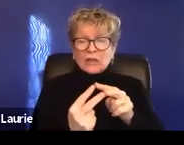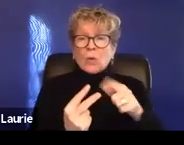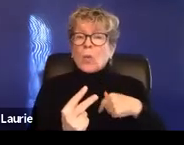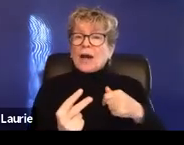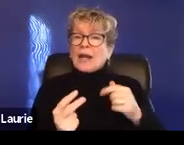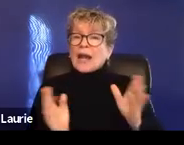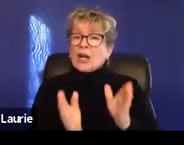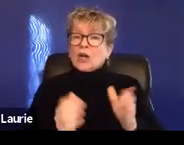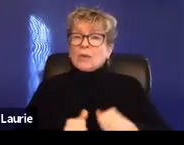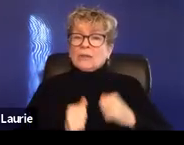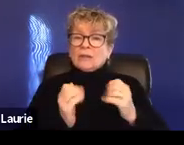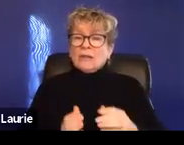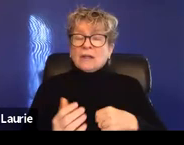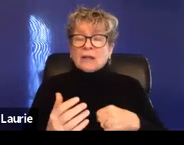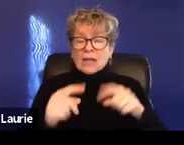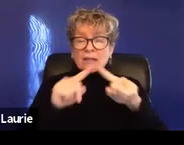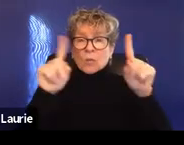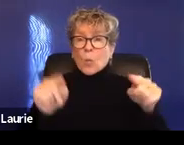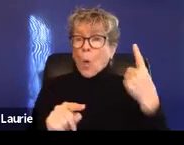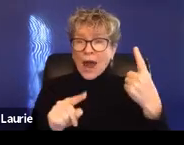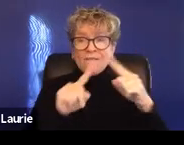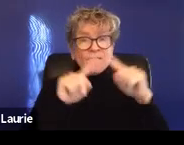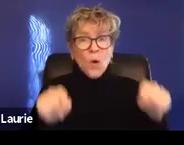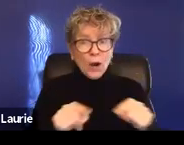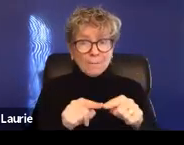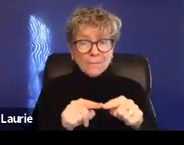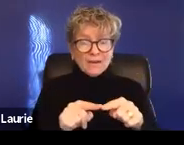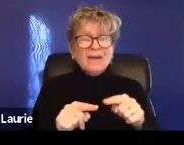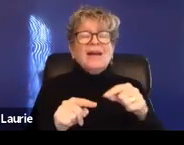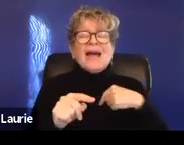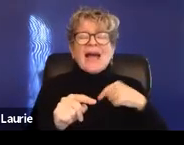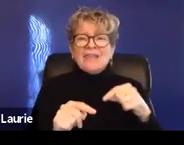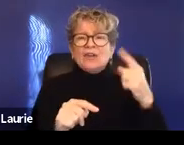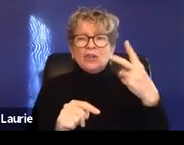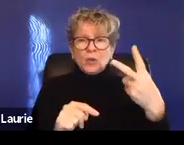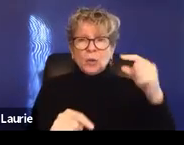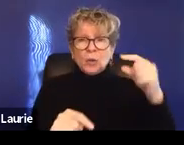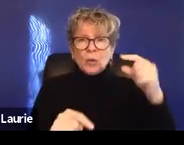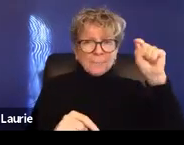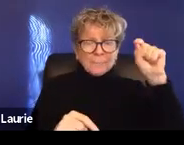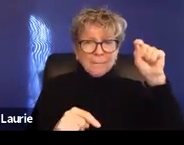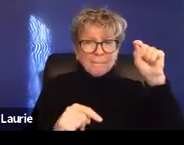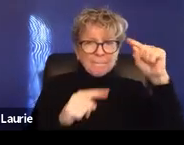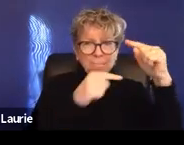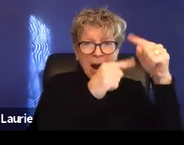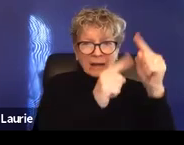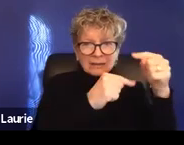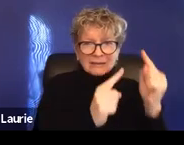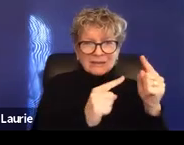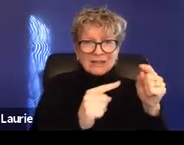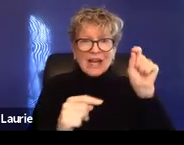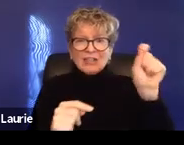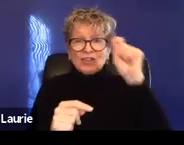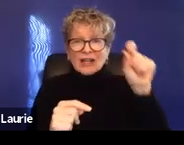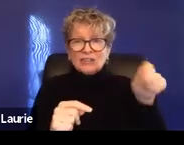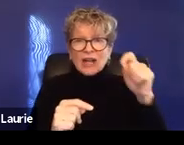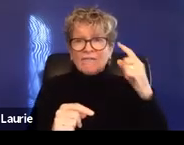do is just mark both boxes, both boxes at the beginning of the petition. There's the vulnerable adult protection order.